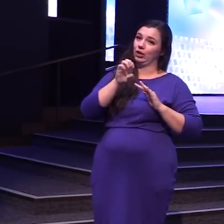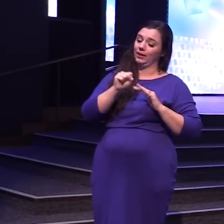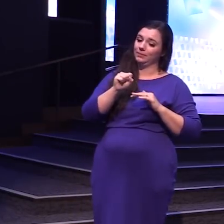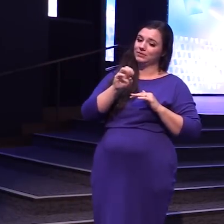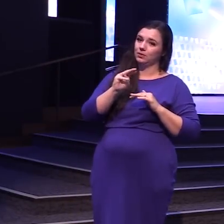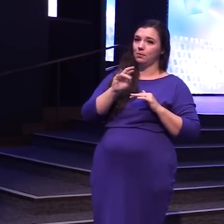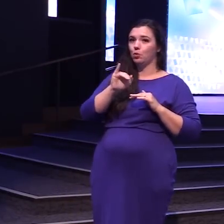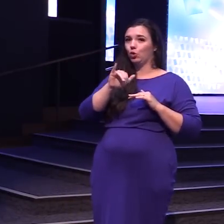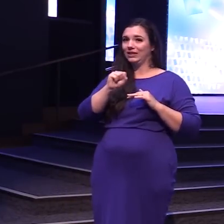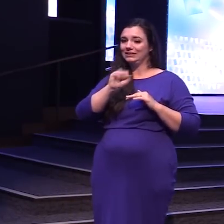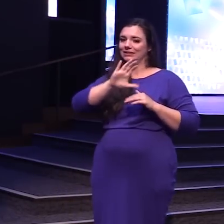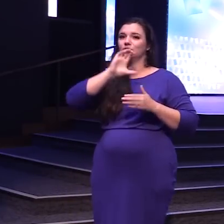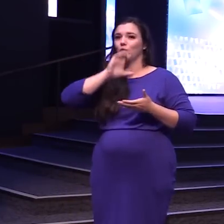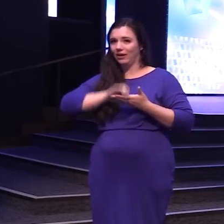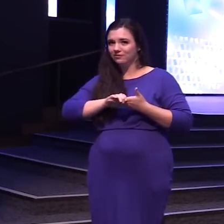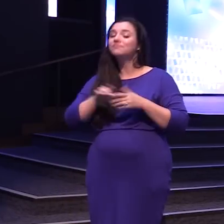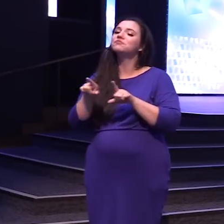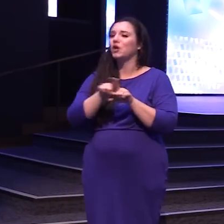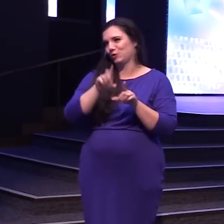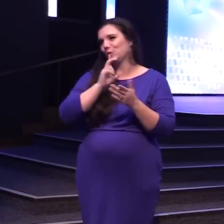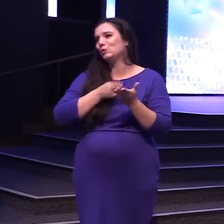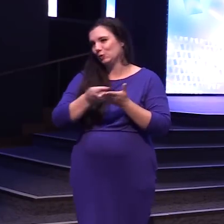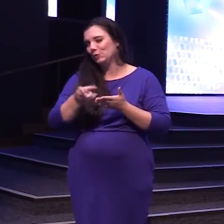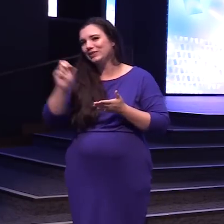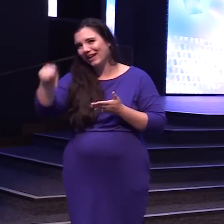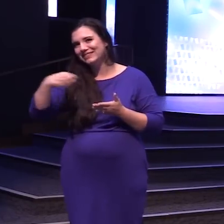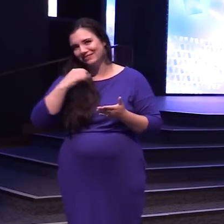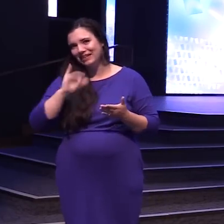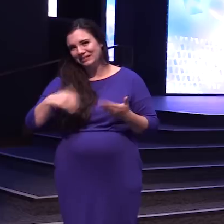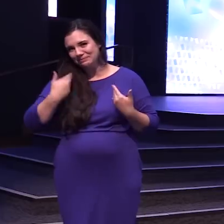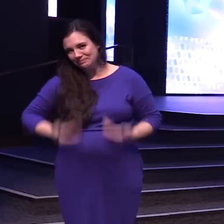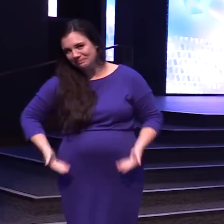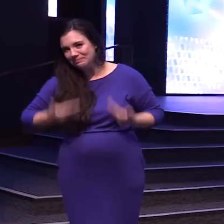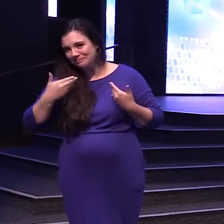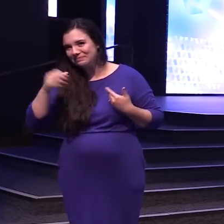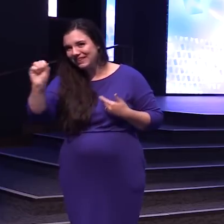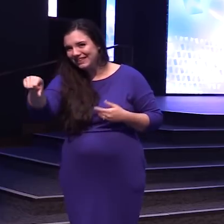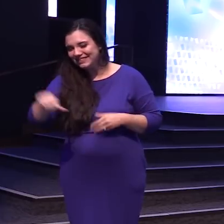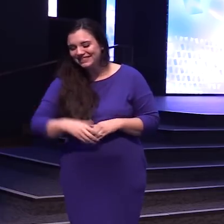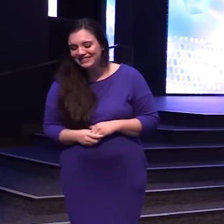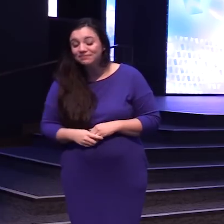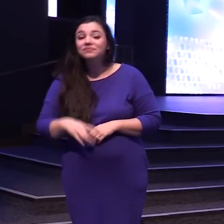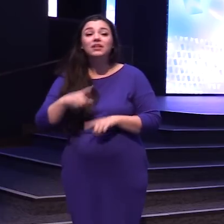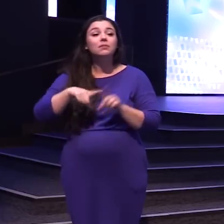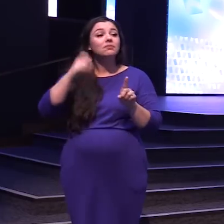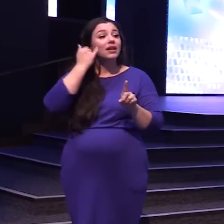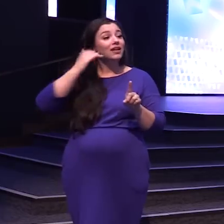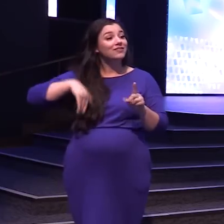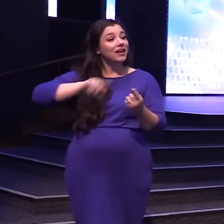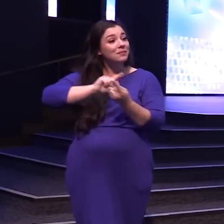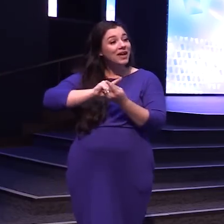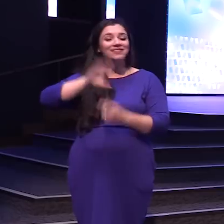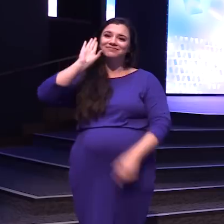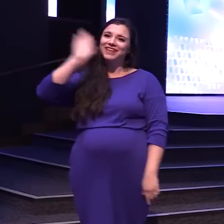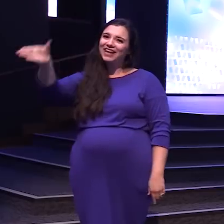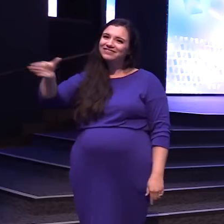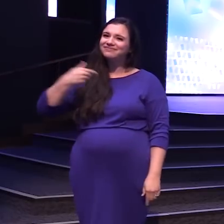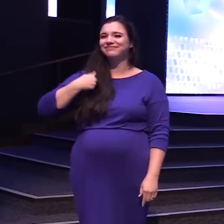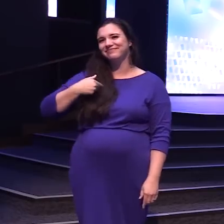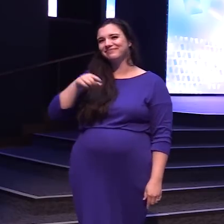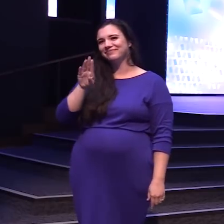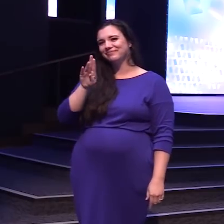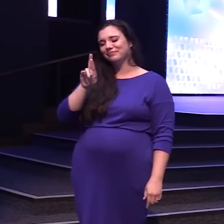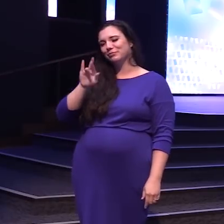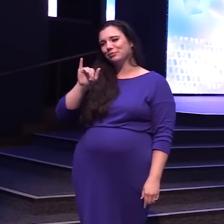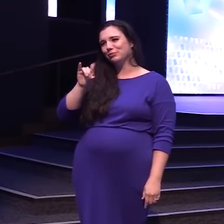wife Also true, that is me But if we haven't yet met Hi, I'm Bridget